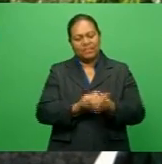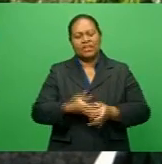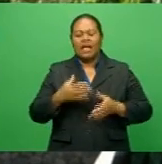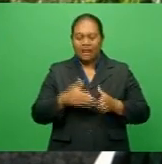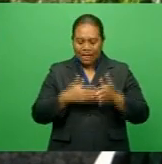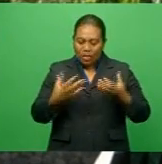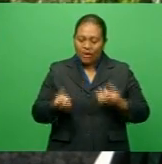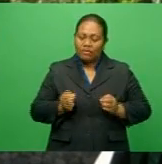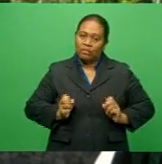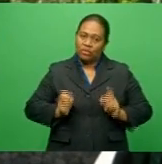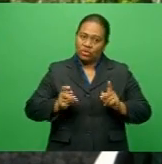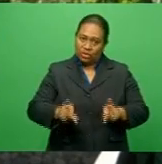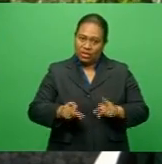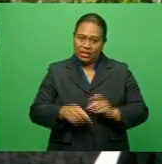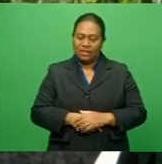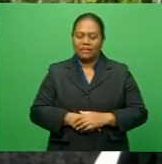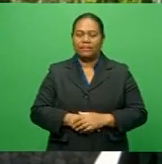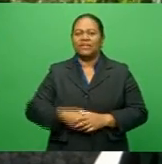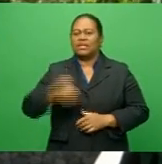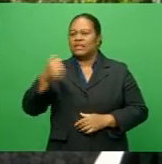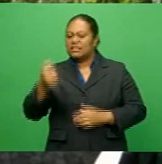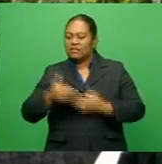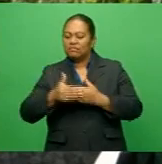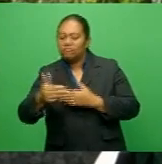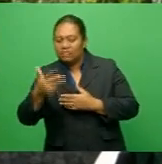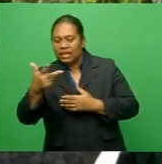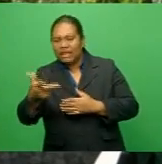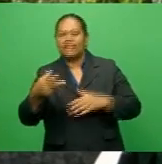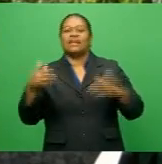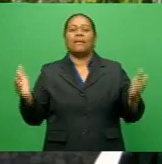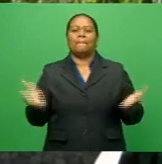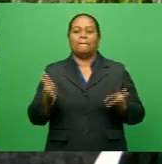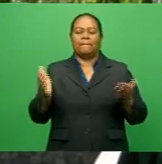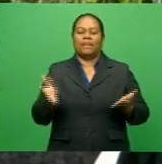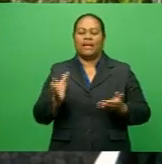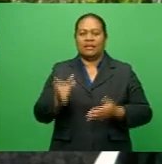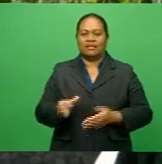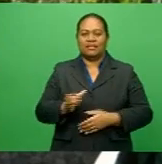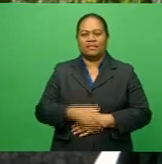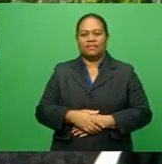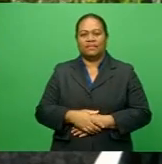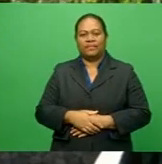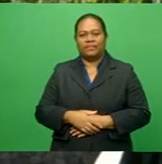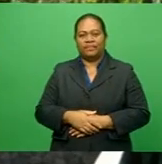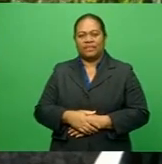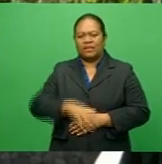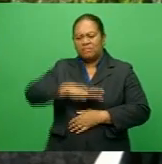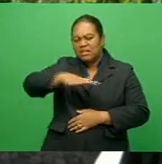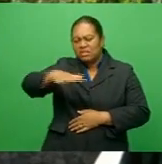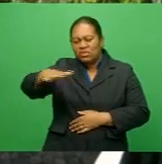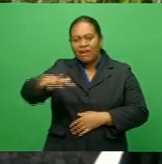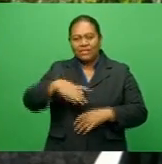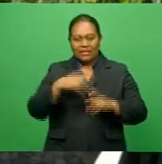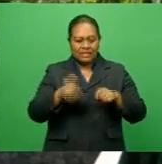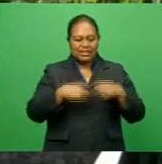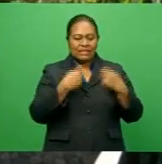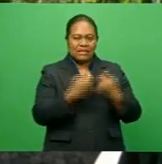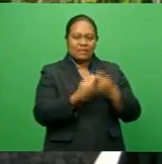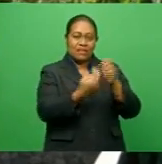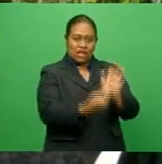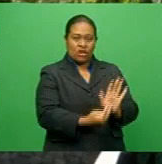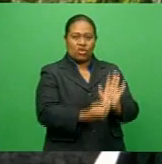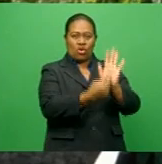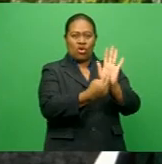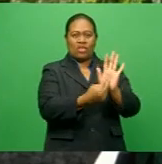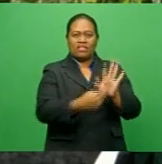opportunity for six to eight of our players being drafted into the Northern Rays